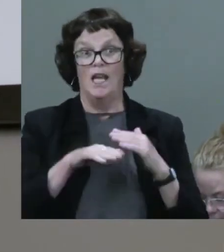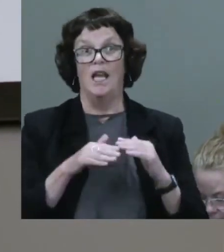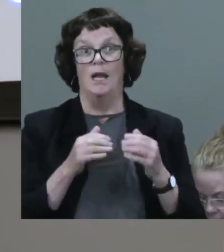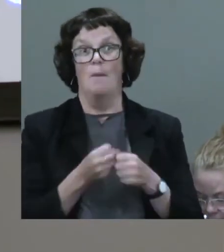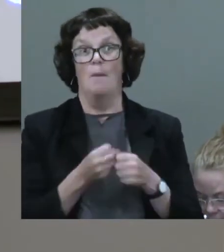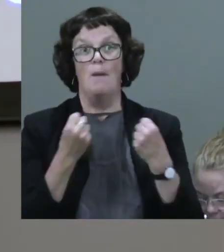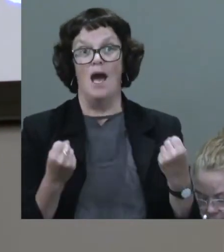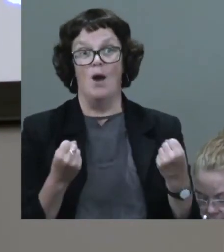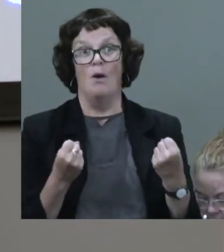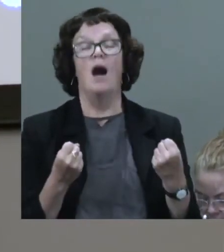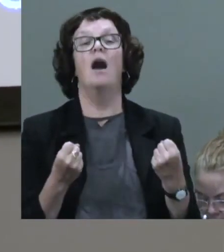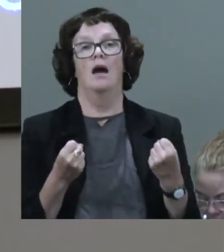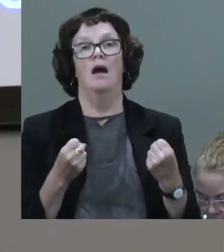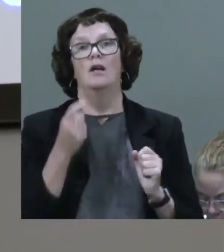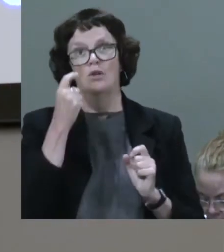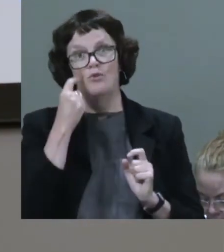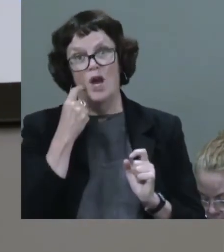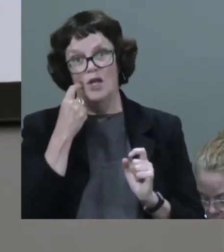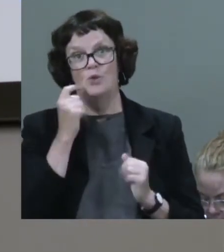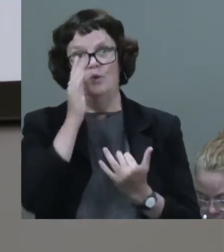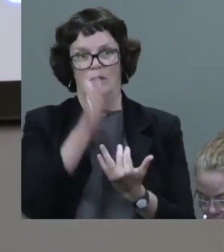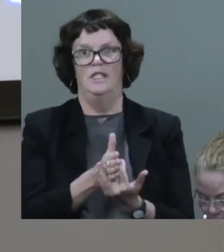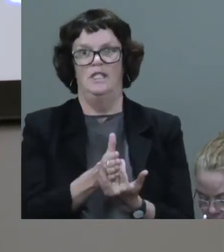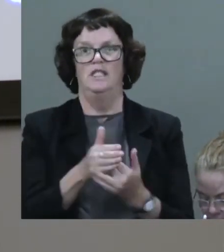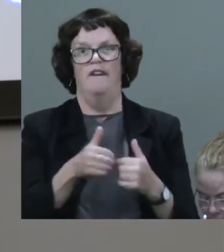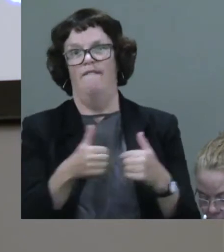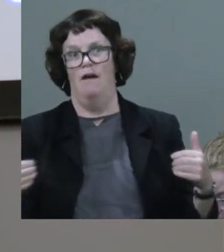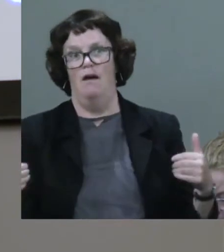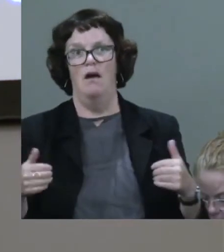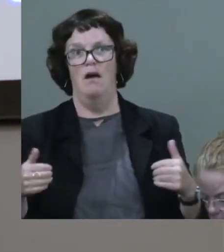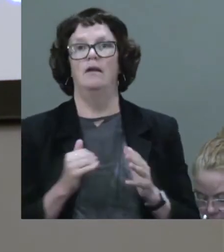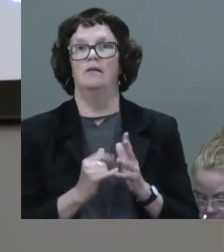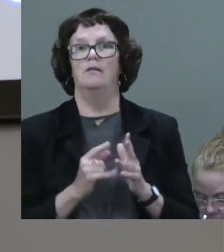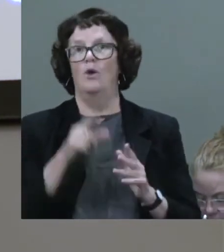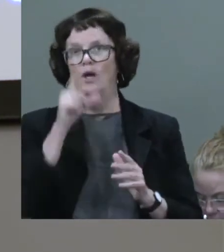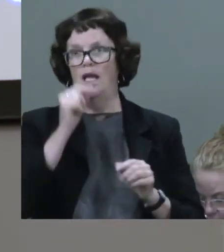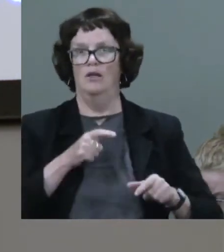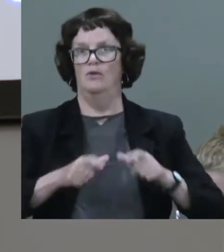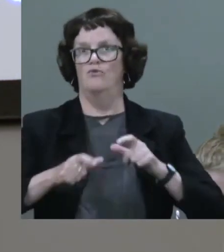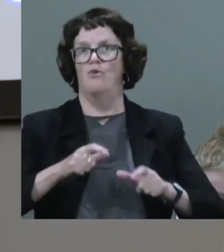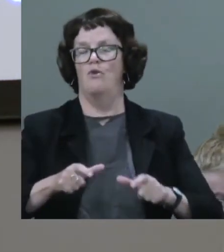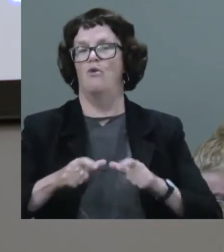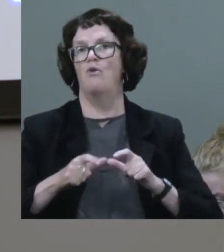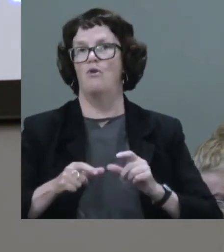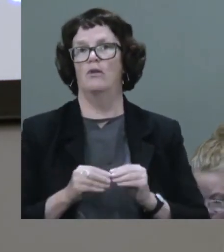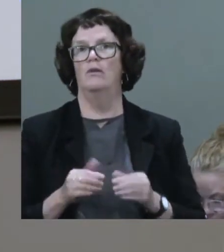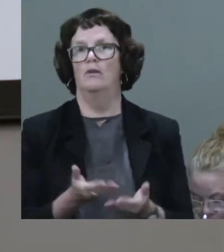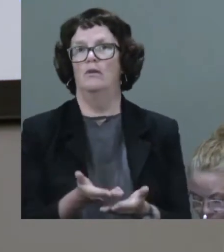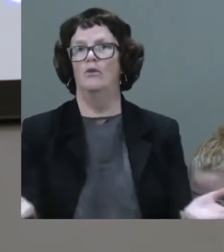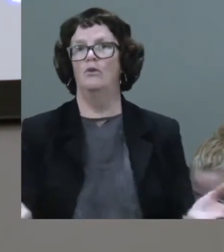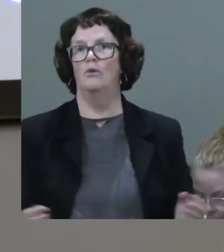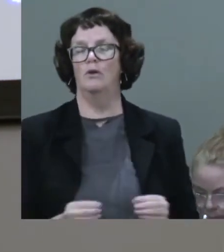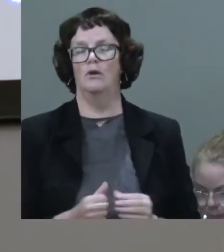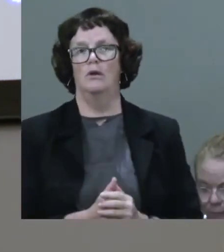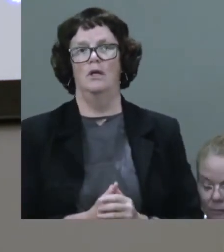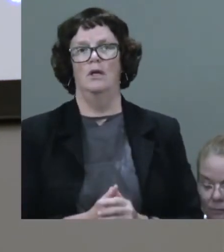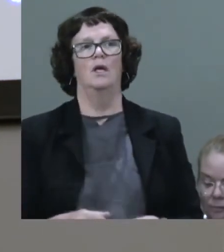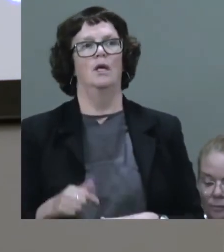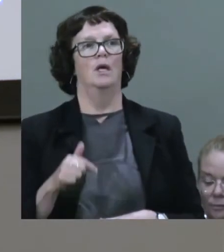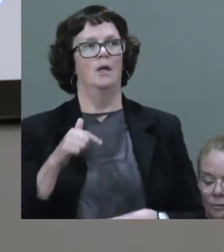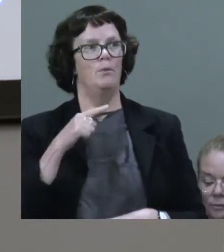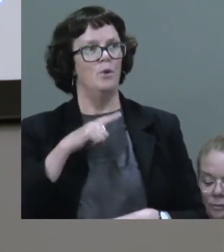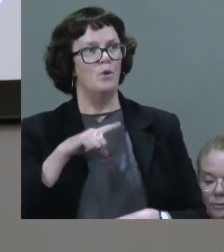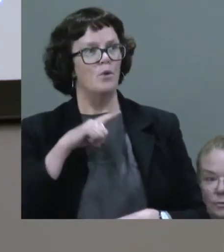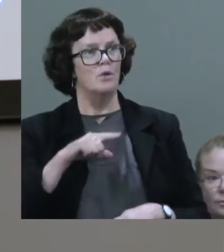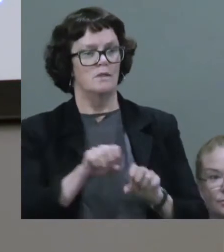divide and rule, you know. And for a very long time, as disabled advocates, because of the state-based nature of the